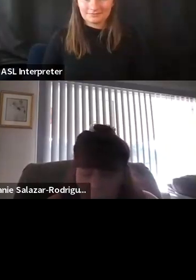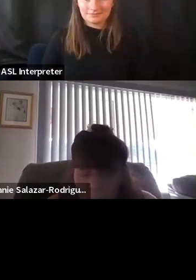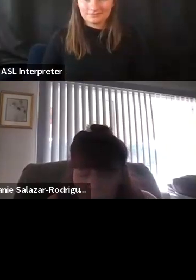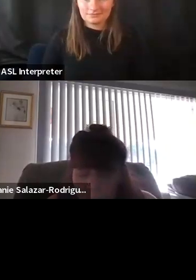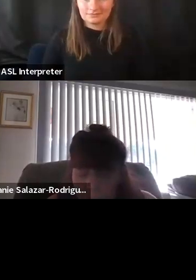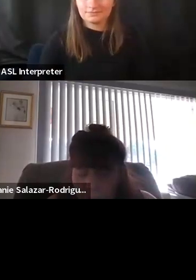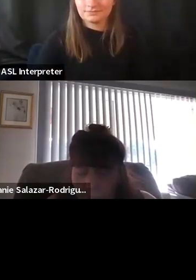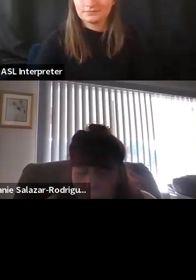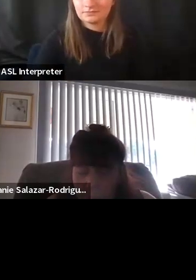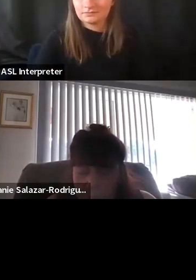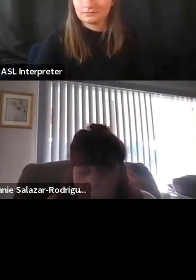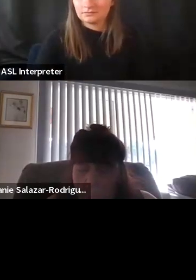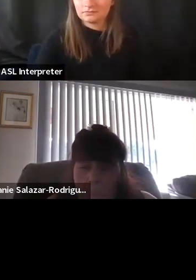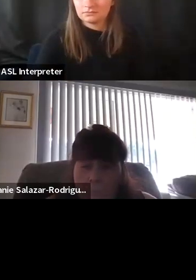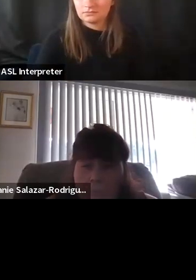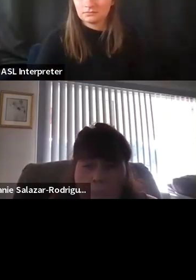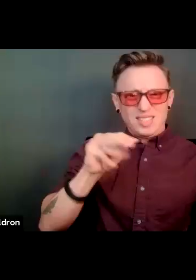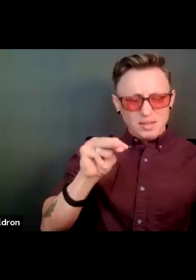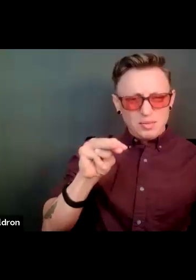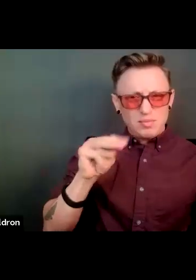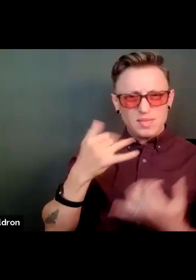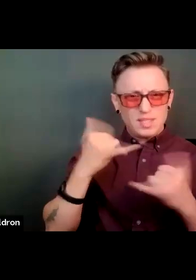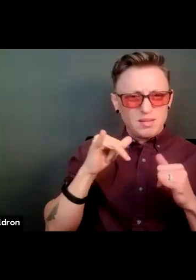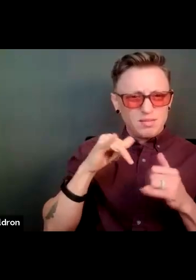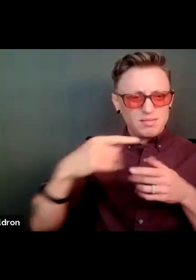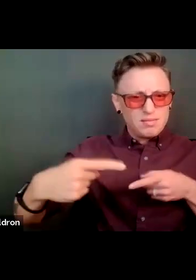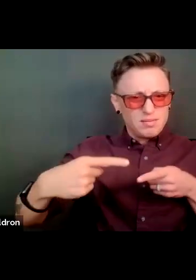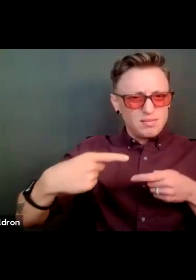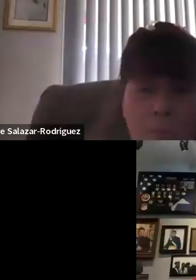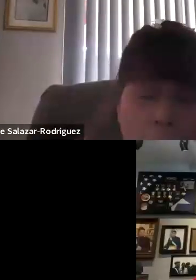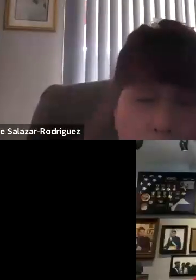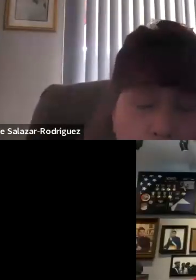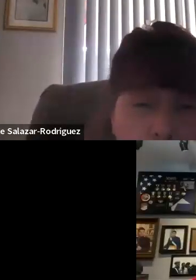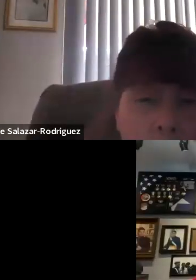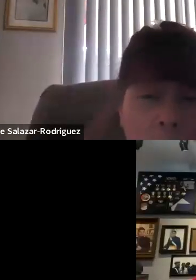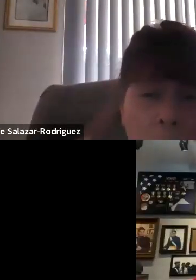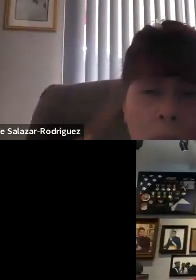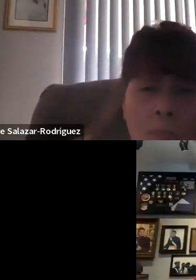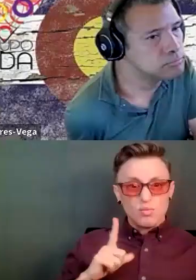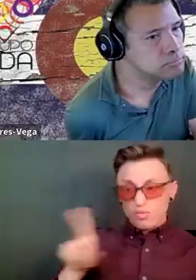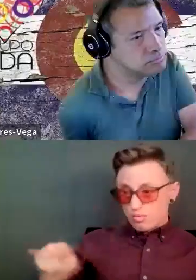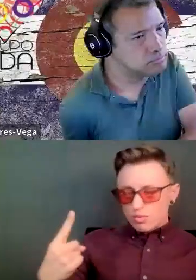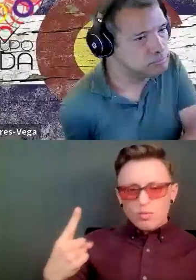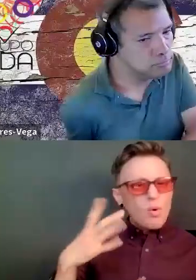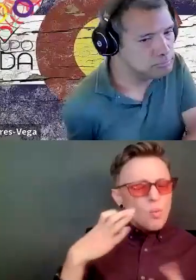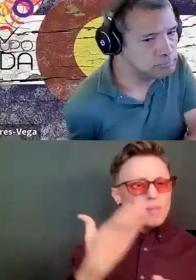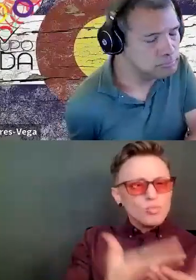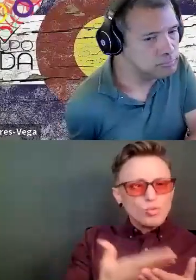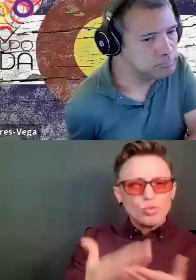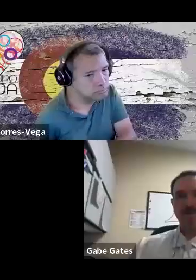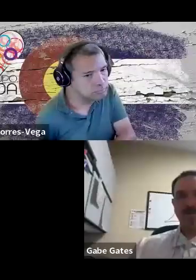ableism. I didn't want to be known as the disability rights, uh, legislator only. I wanted to prove that I could do all the things,